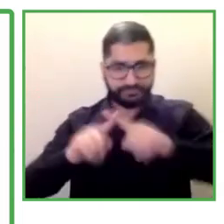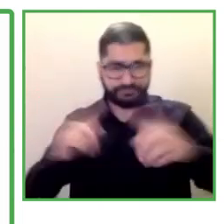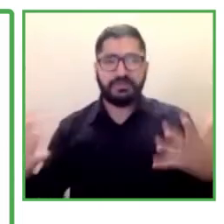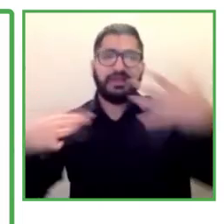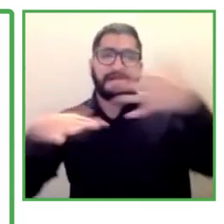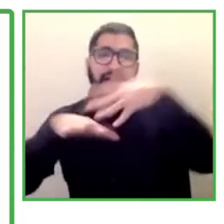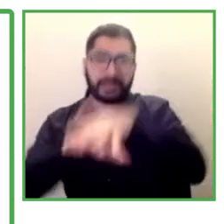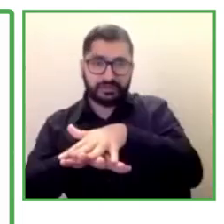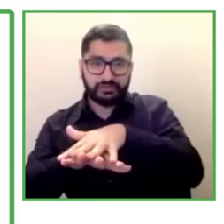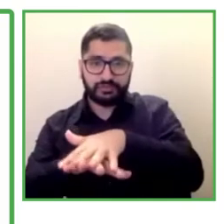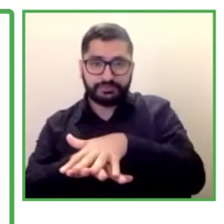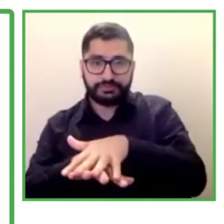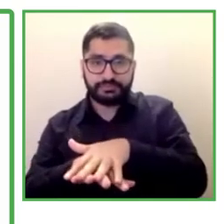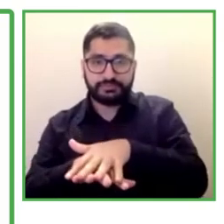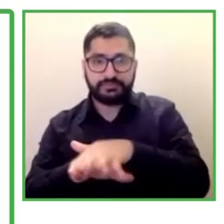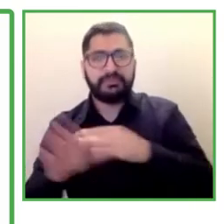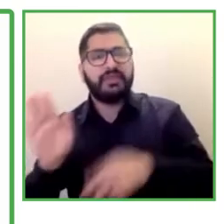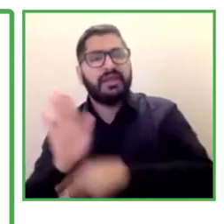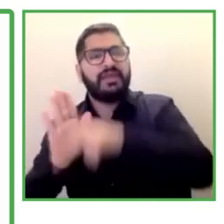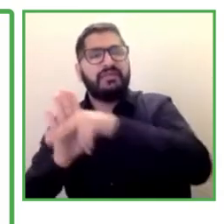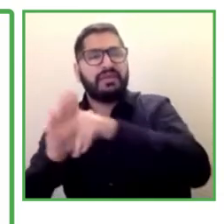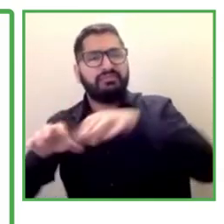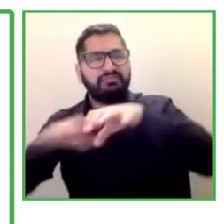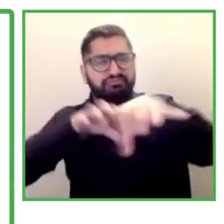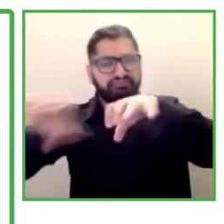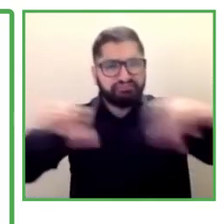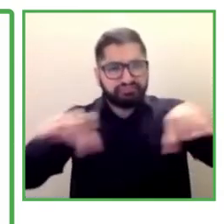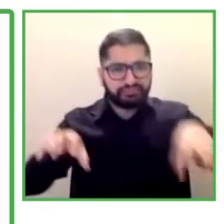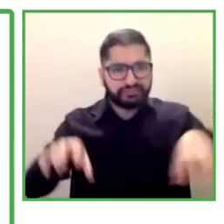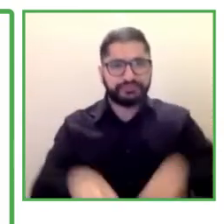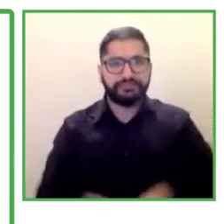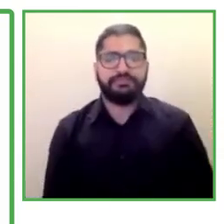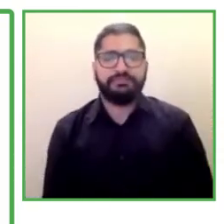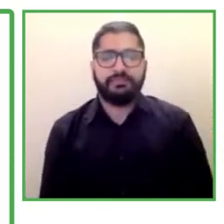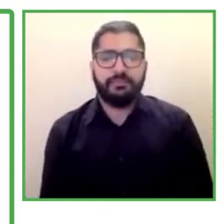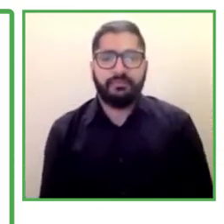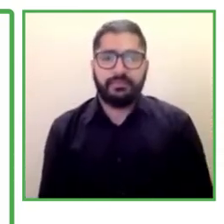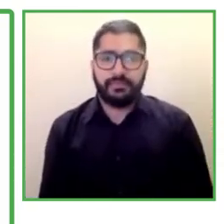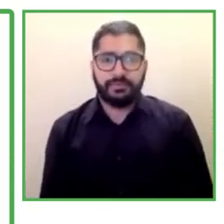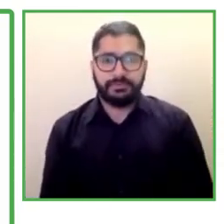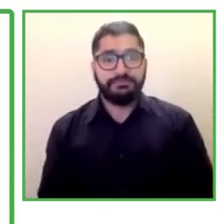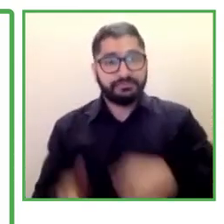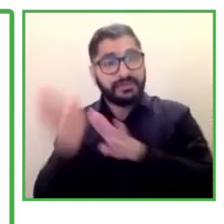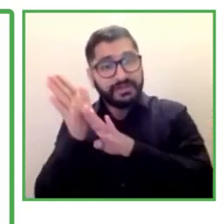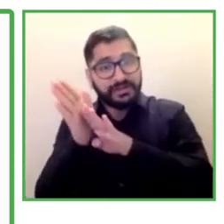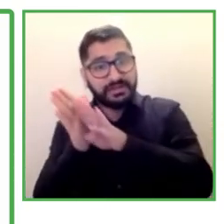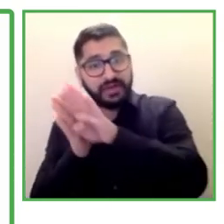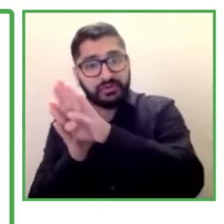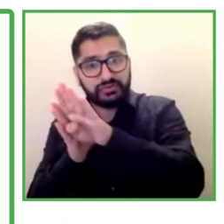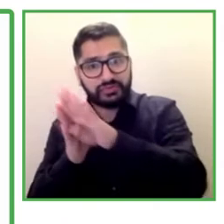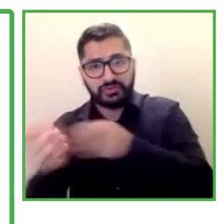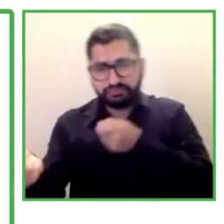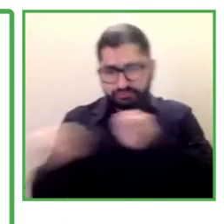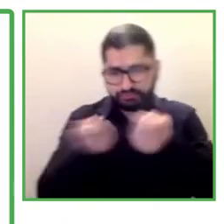level and also the development of digital economy and all of the skills that are needed for that.